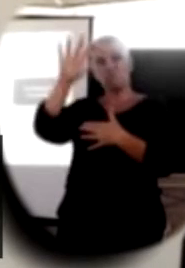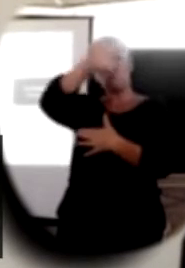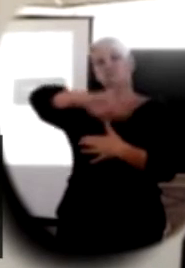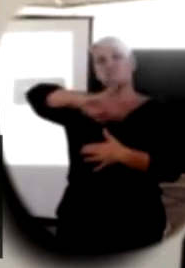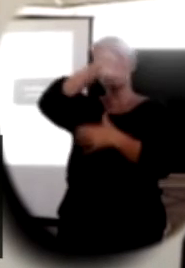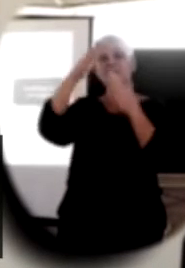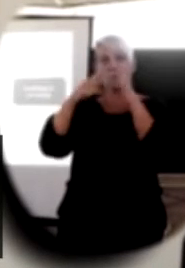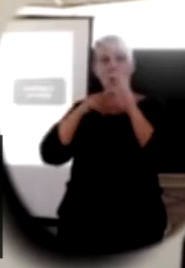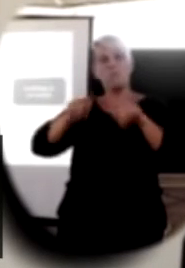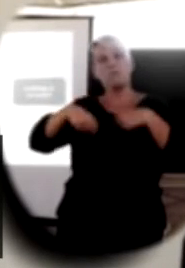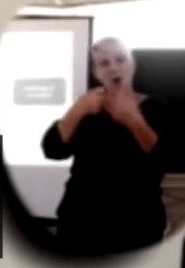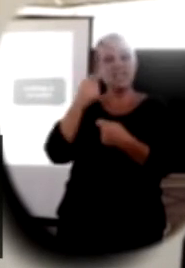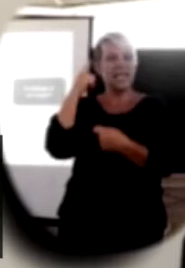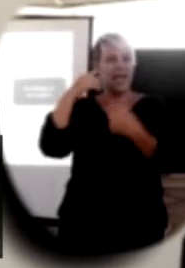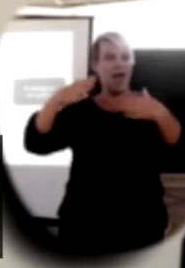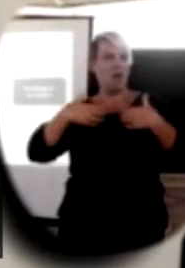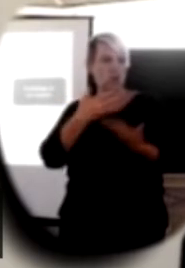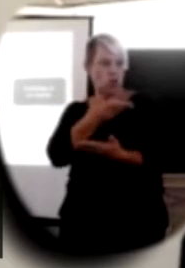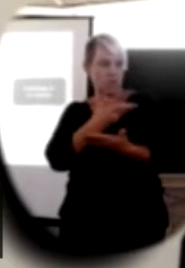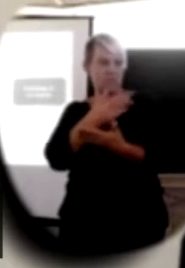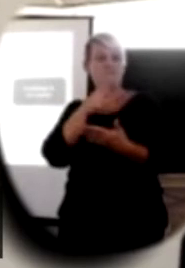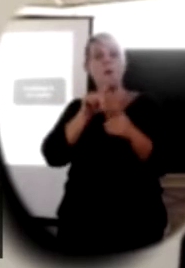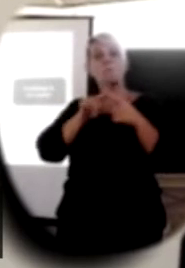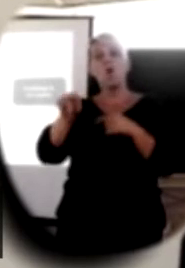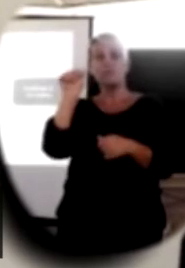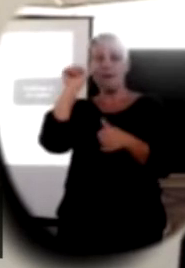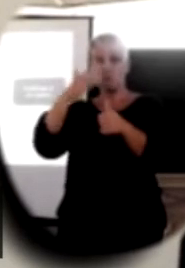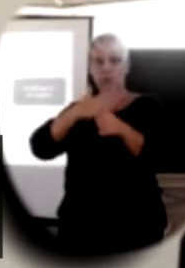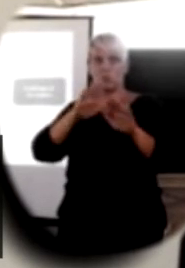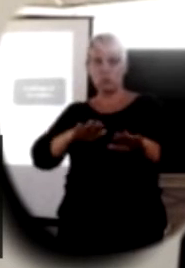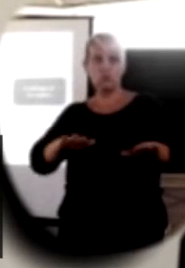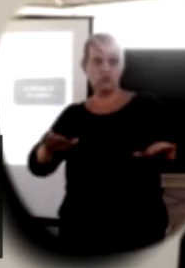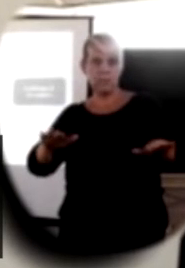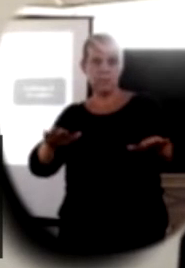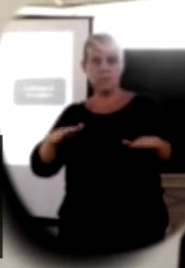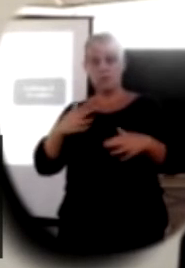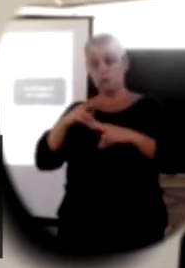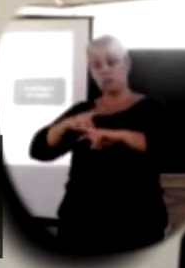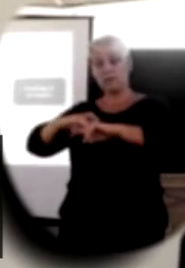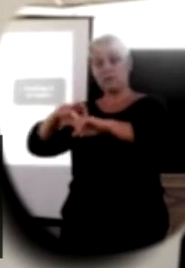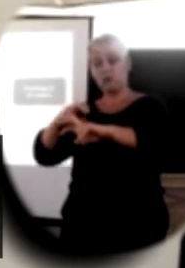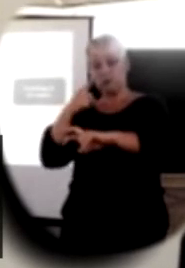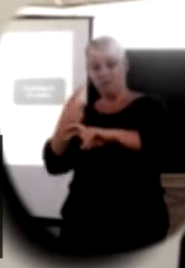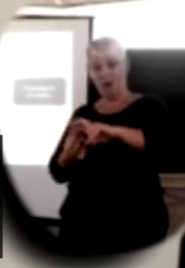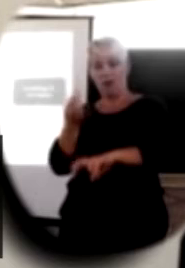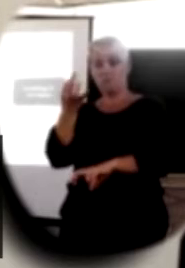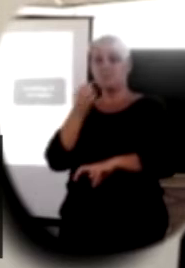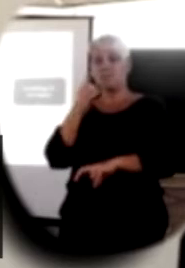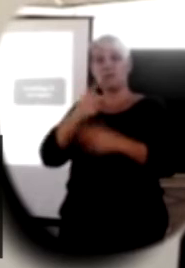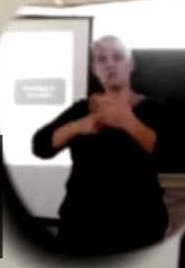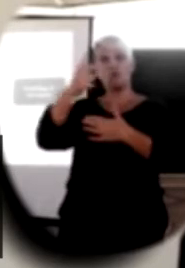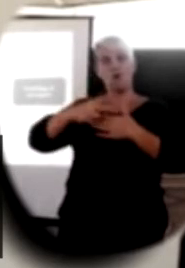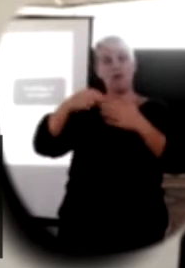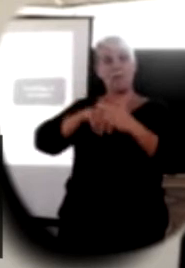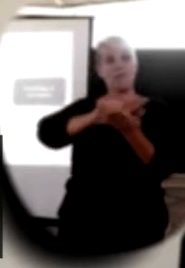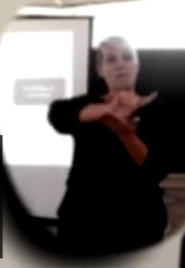Australia providing ear health services for mainly Aboriginal children. And our research has shown that the program that we've been running in the metropolitan